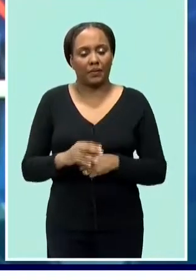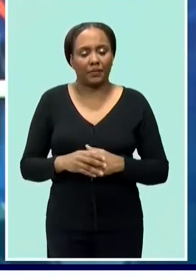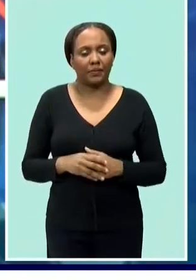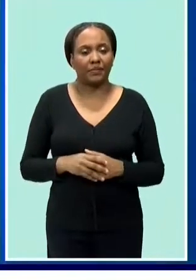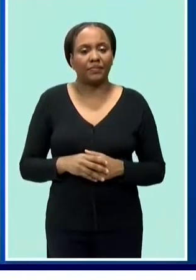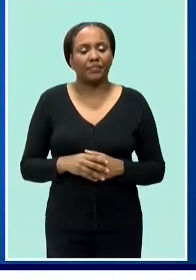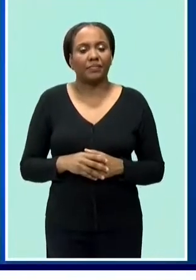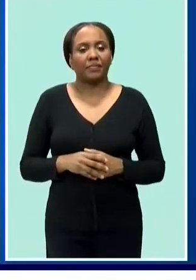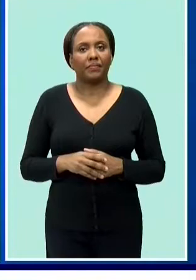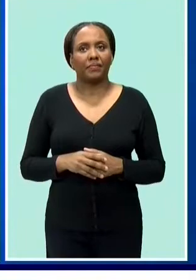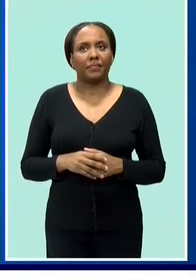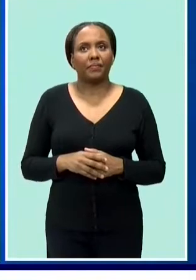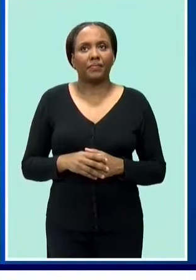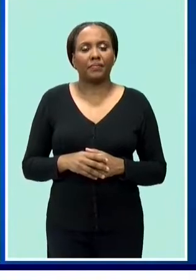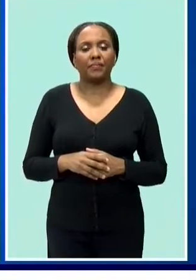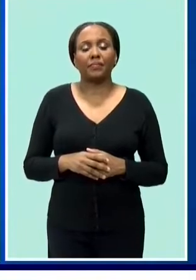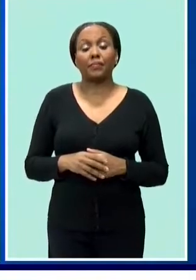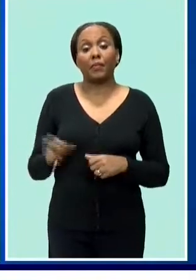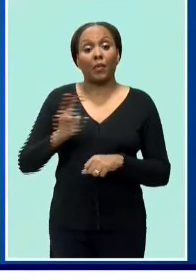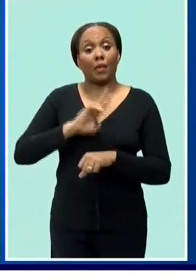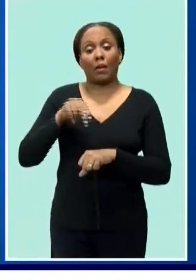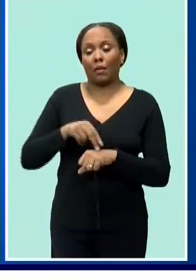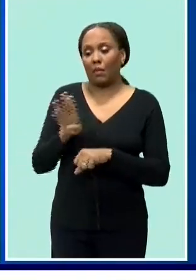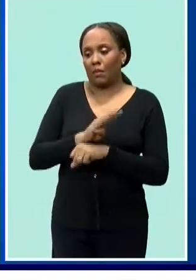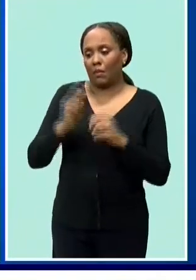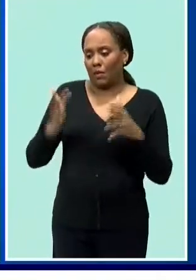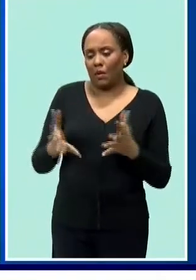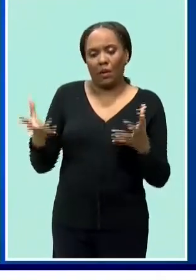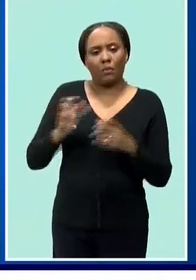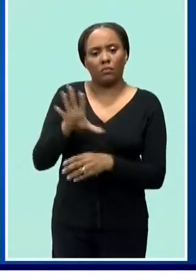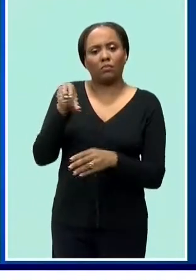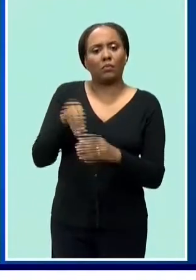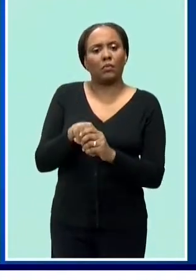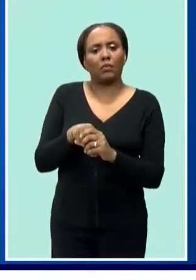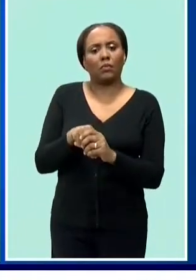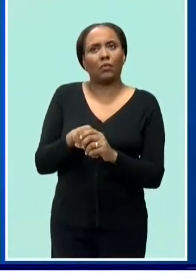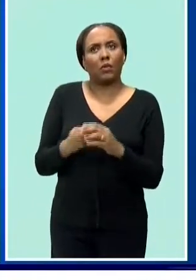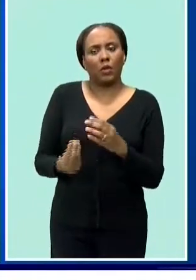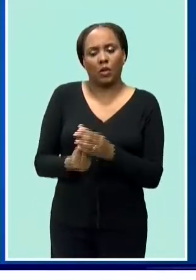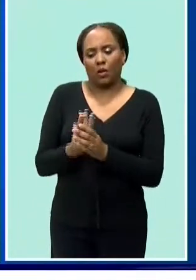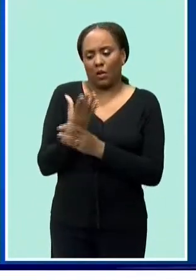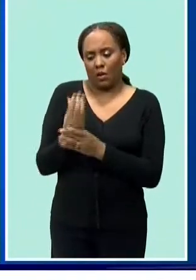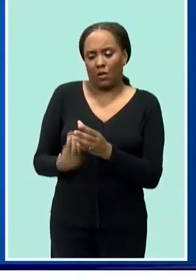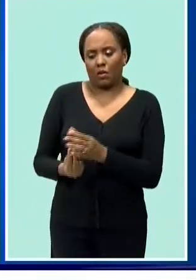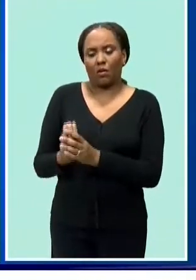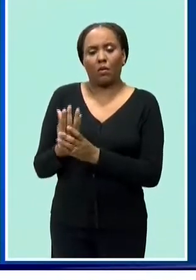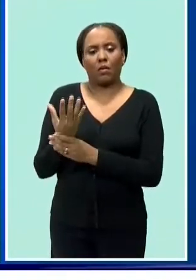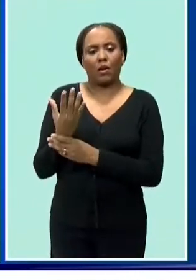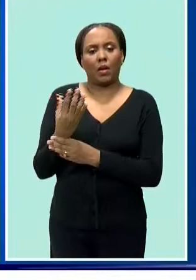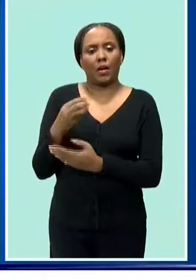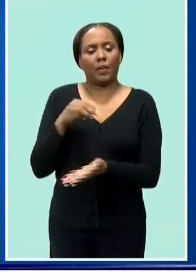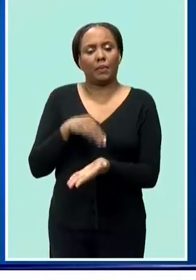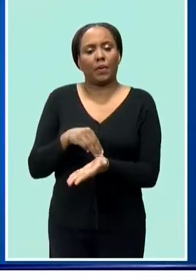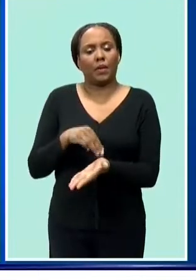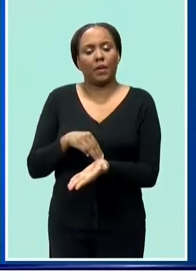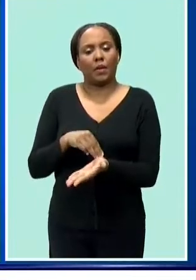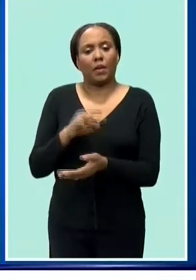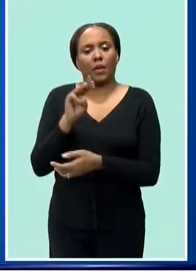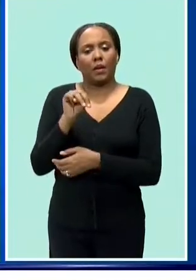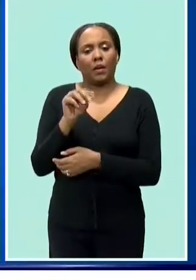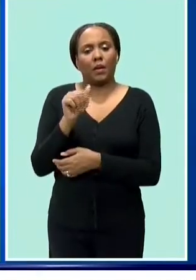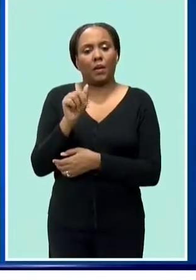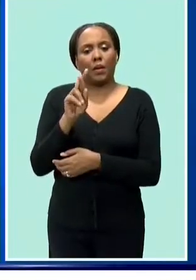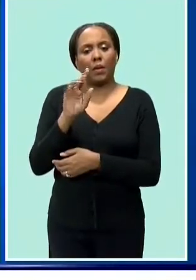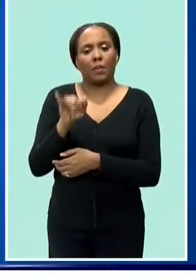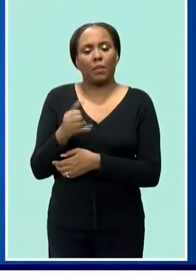ordinary barbadians looking to get involved in the medical marijuana industry may be able to access the necessary funding